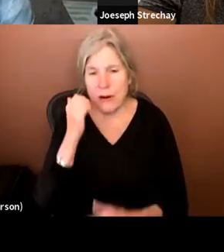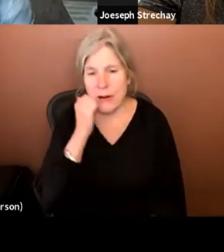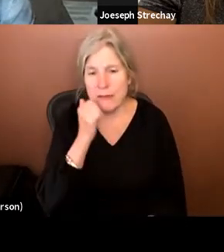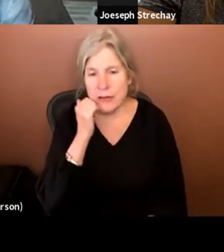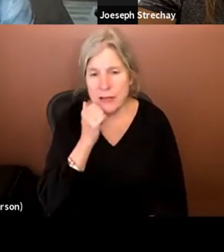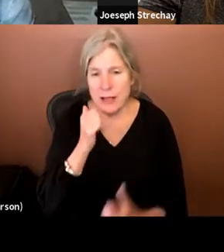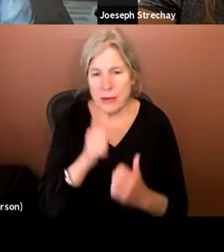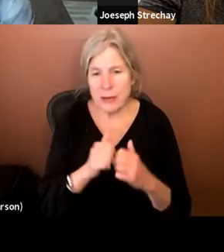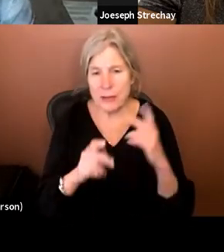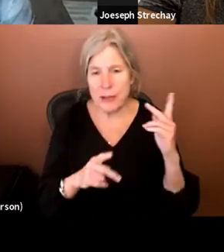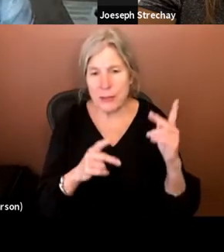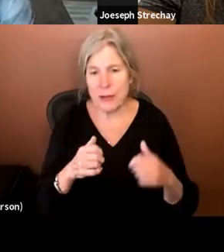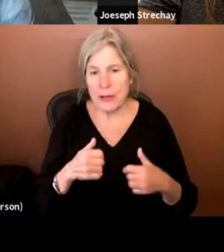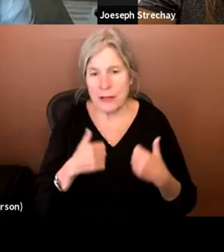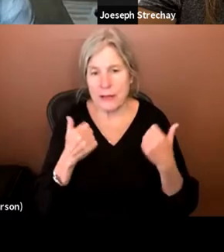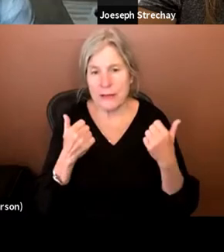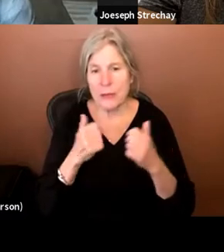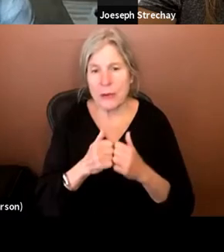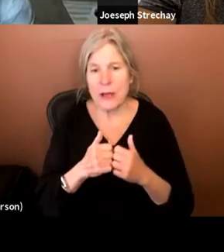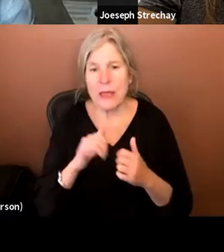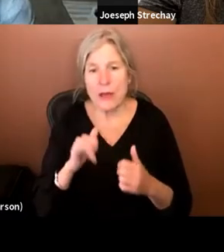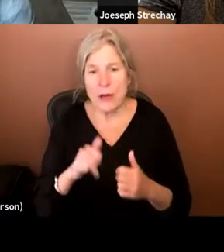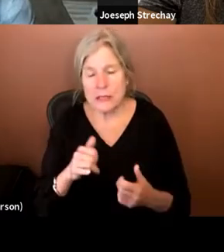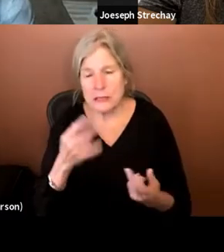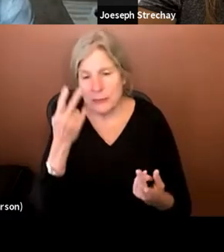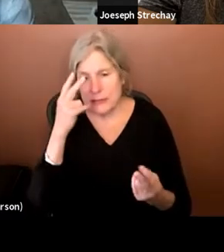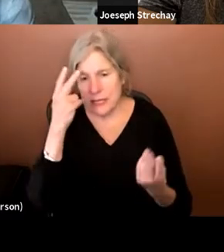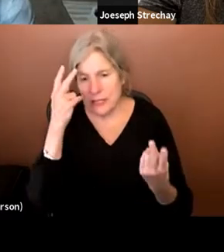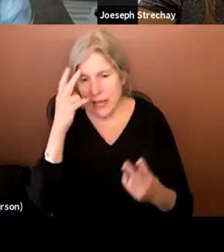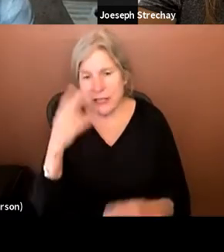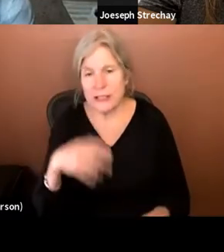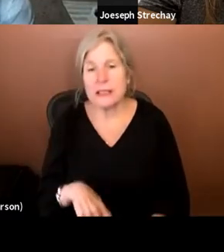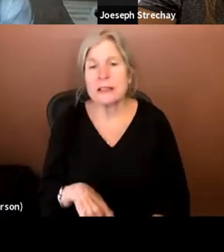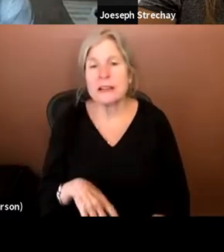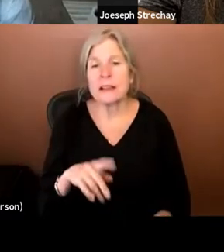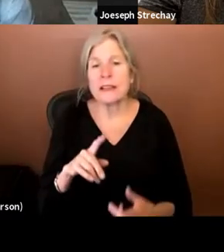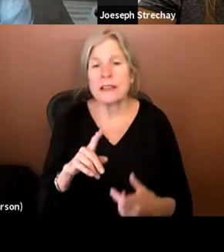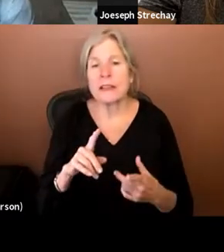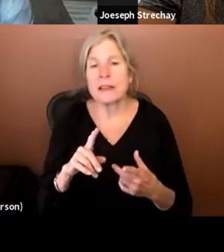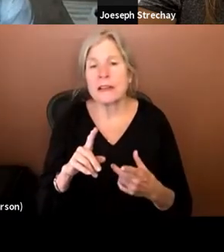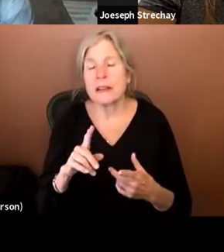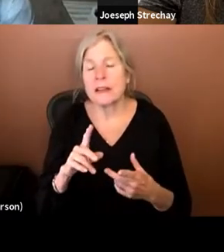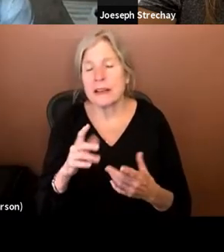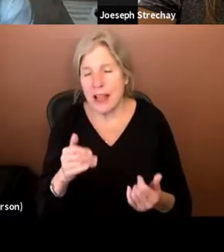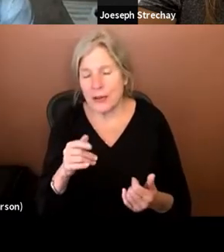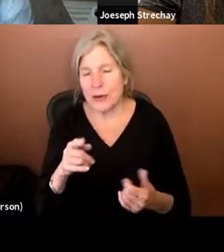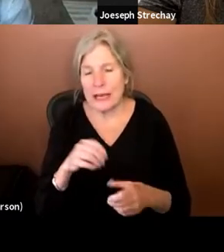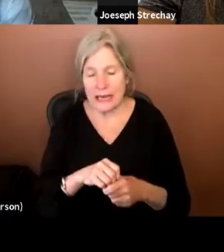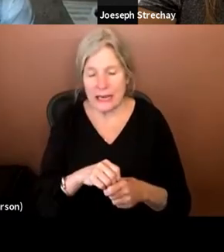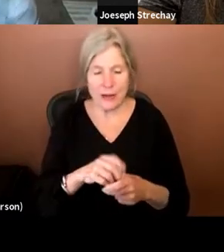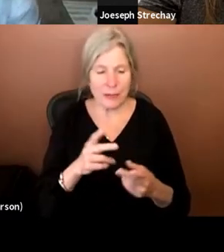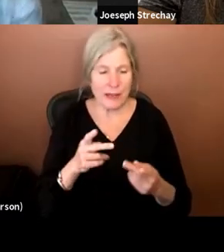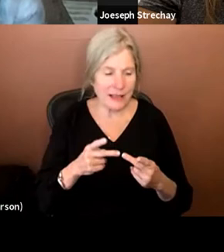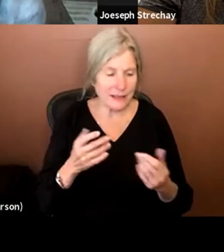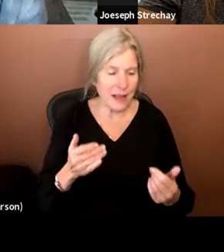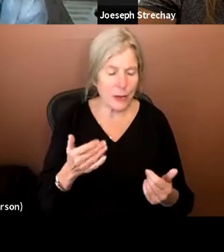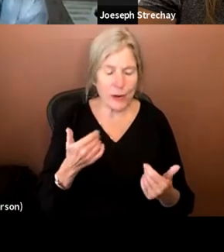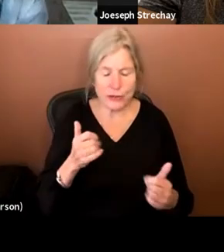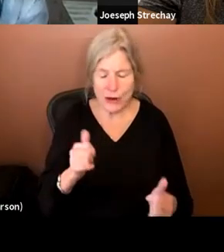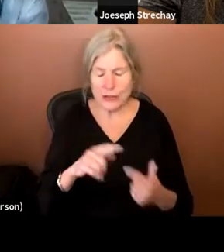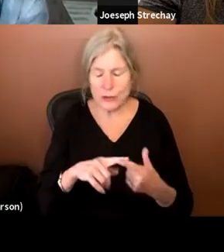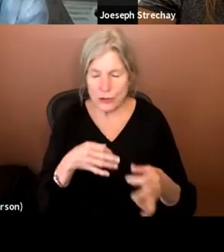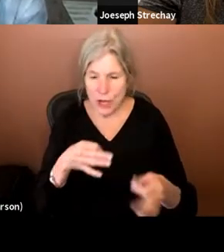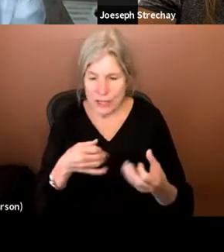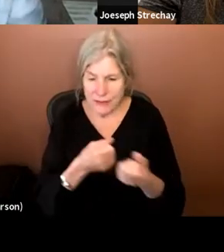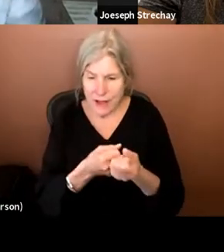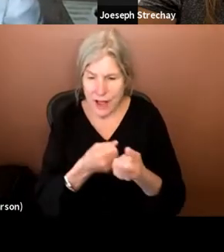with people living with those misconceptions around. You know, the capacity of people with disabilities. And now you're in this place where you're trying to justify